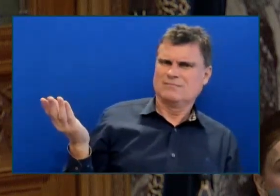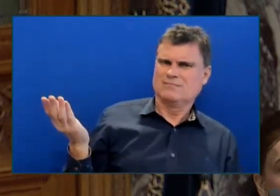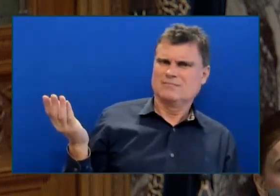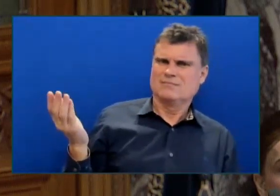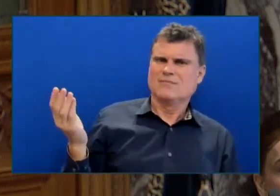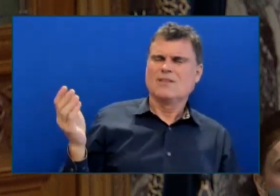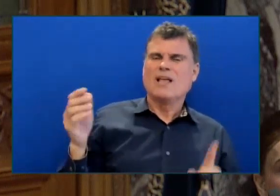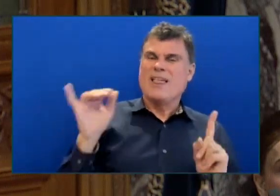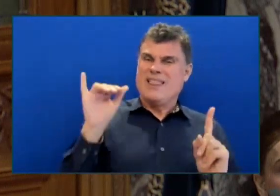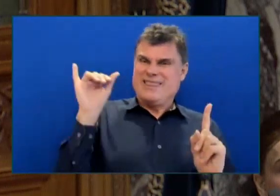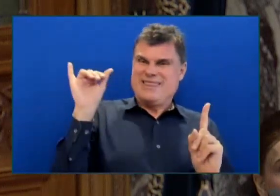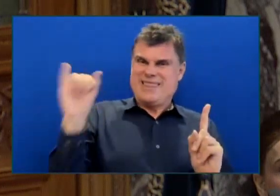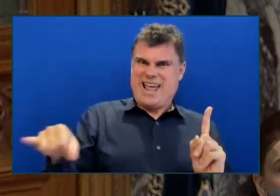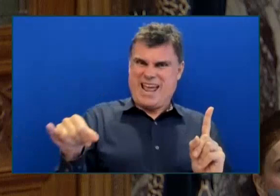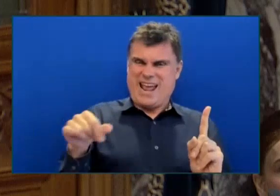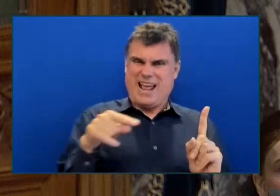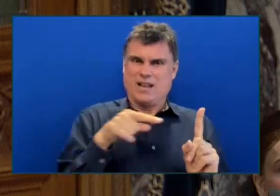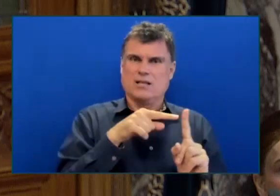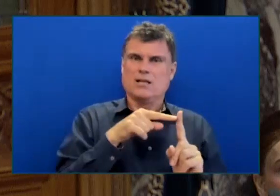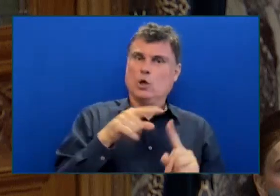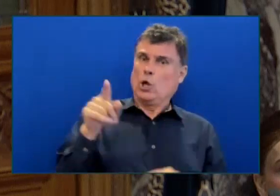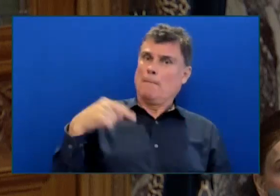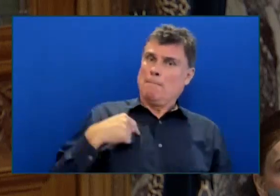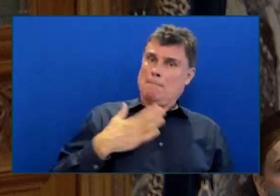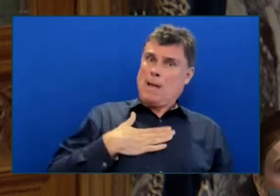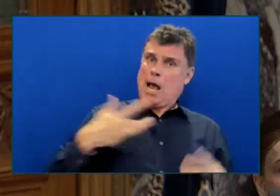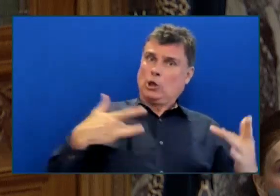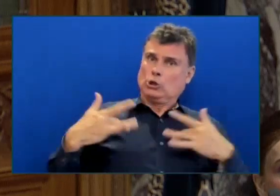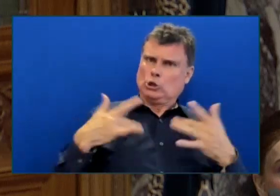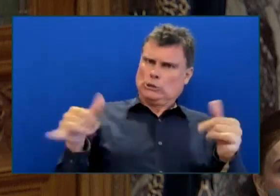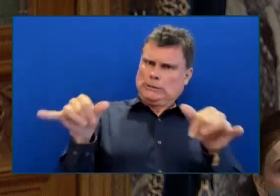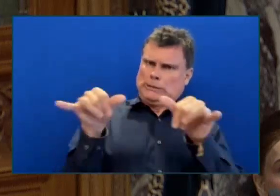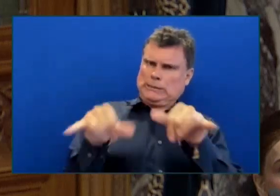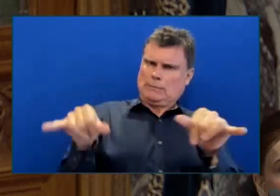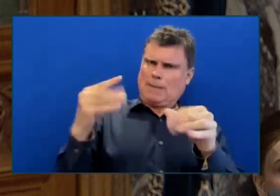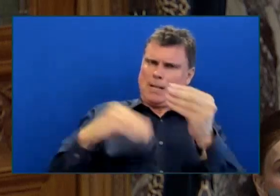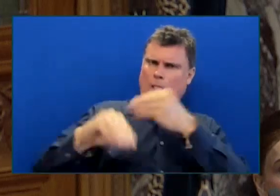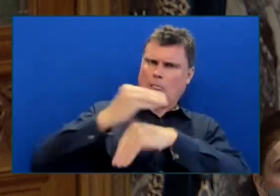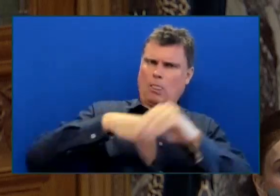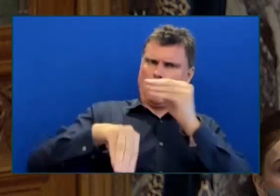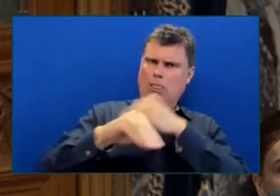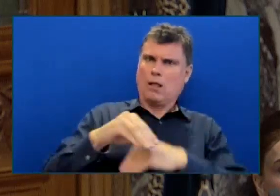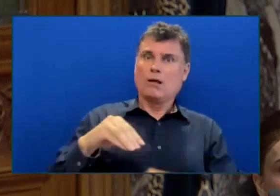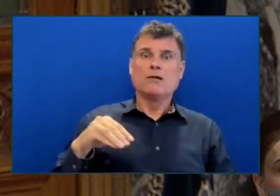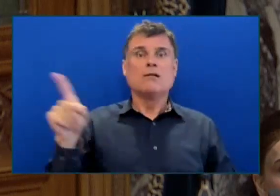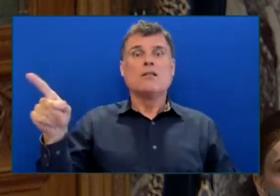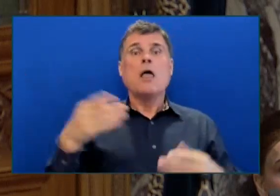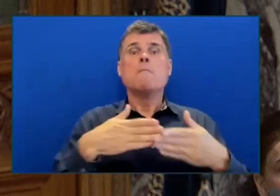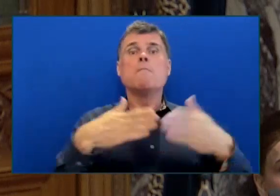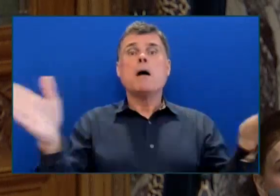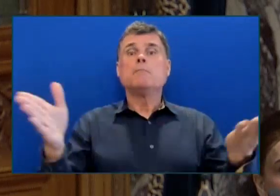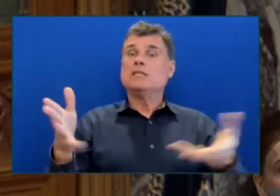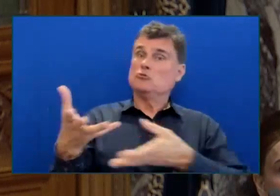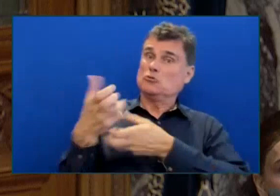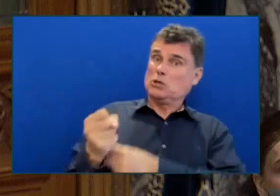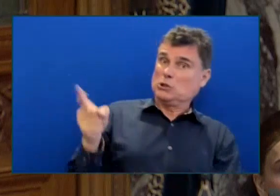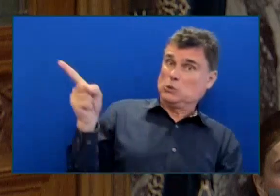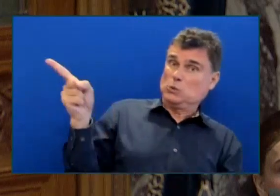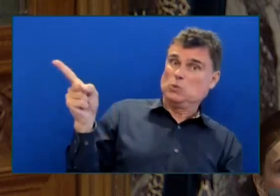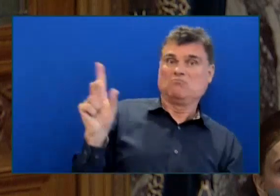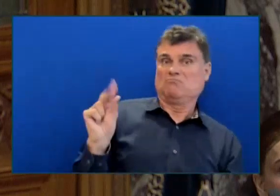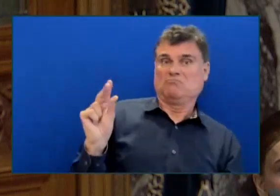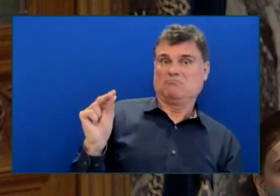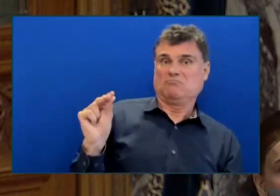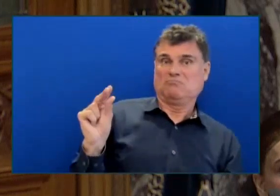trust as so important Will the Premier extend the recommendations of the Ernst & Young report Insofar as they